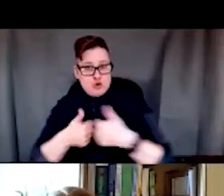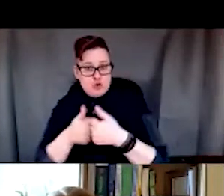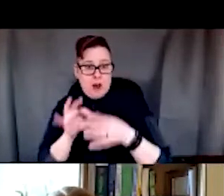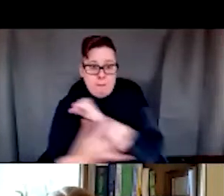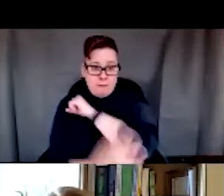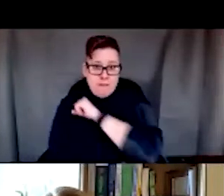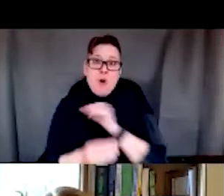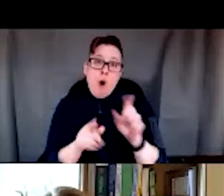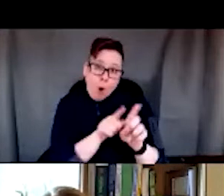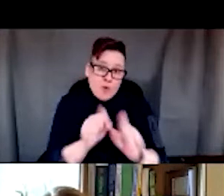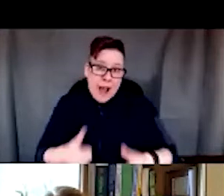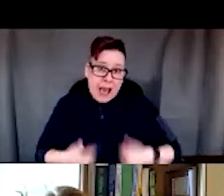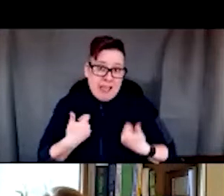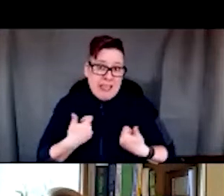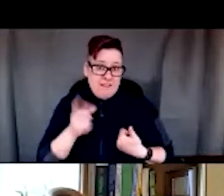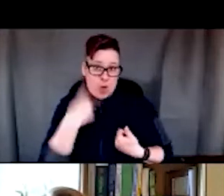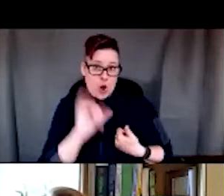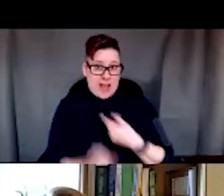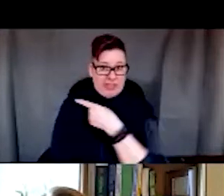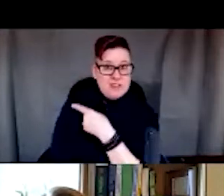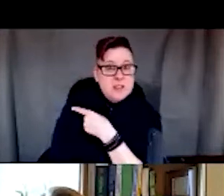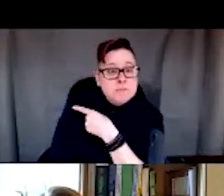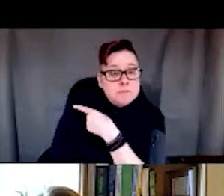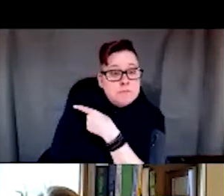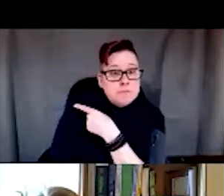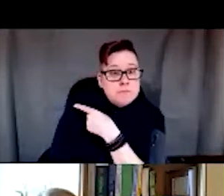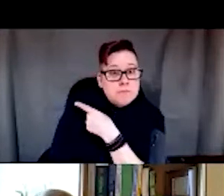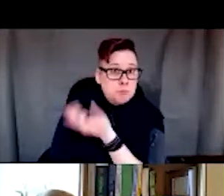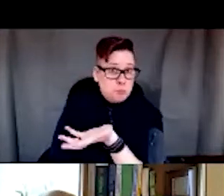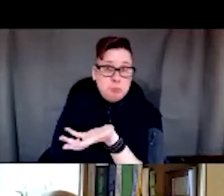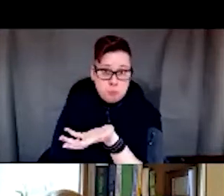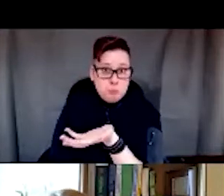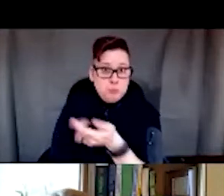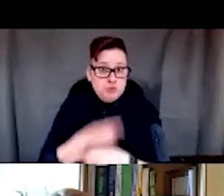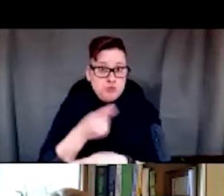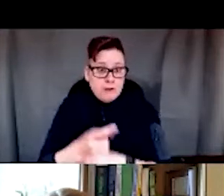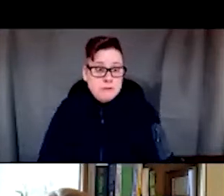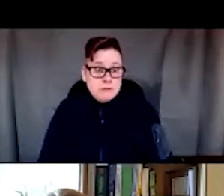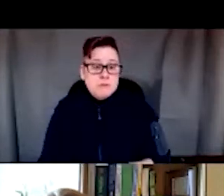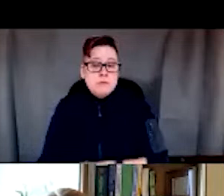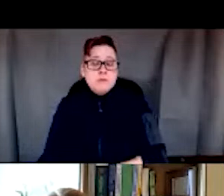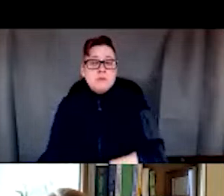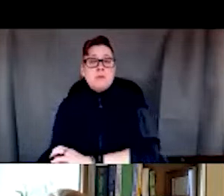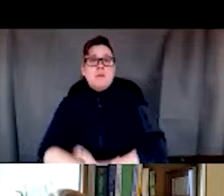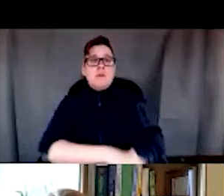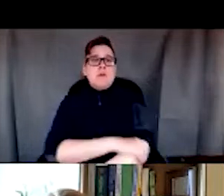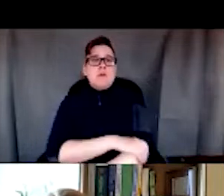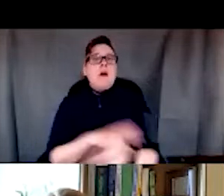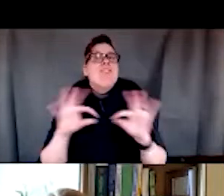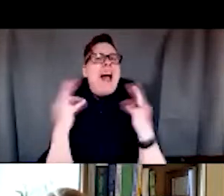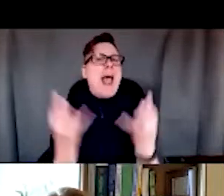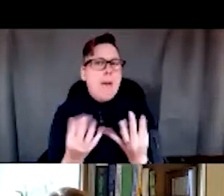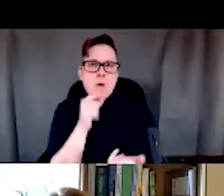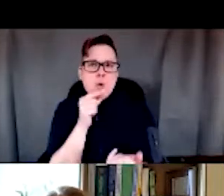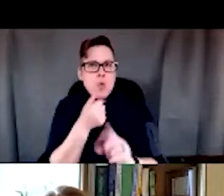also live in neighborhoods that maybe look like this. Right? If we think about what do families in